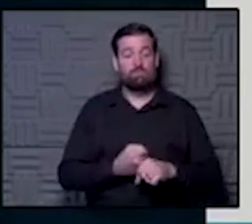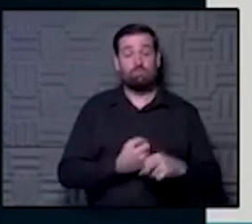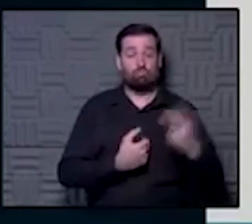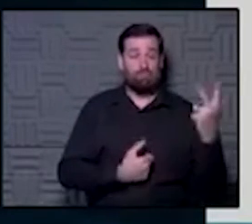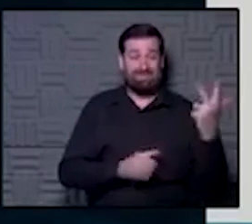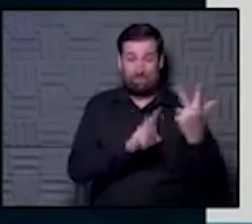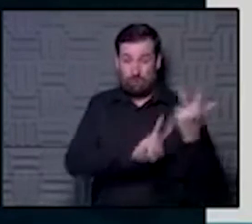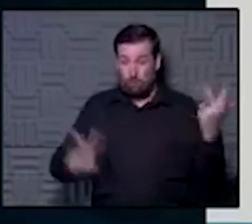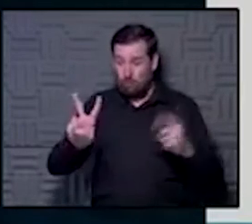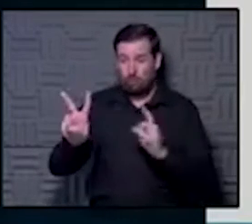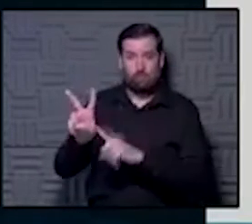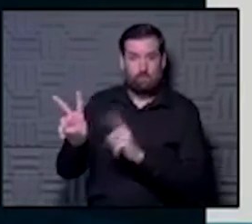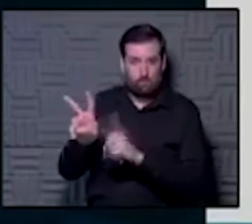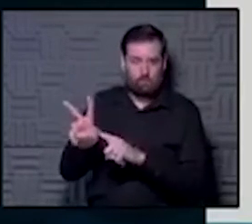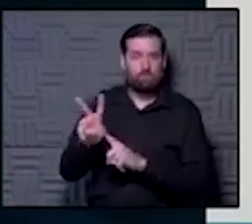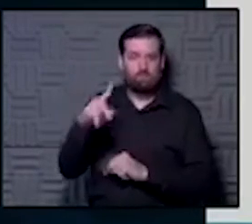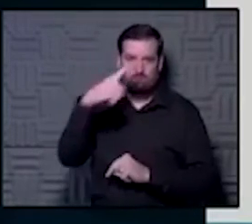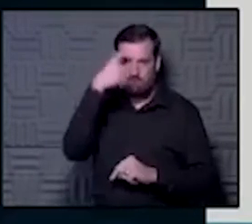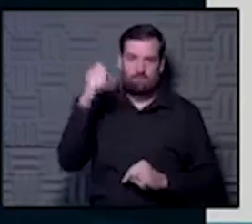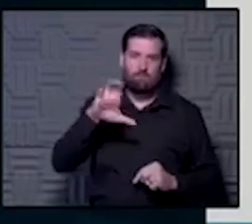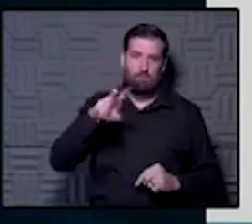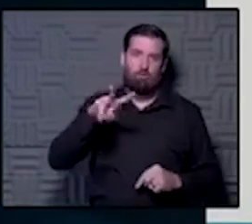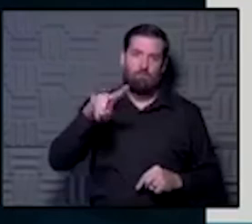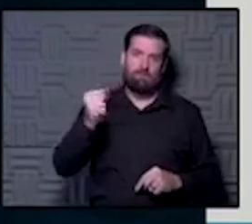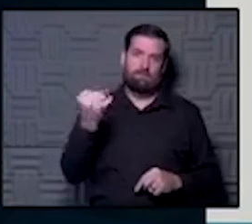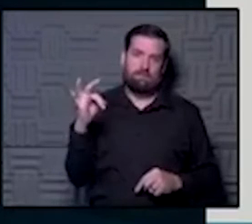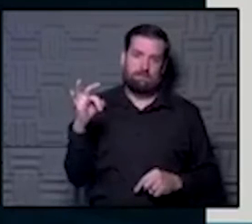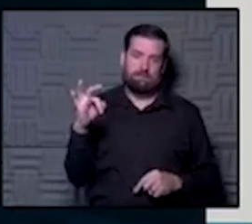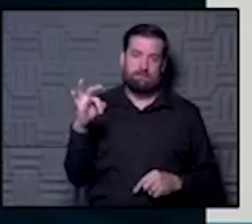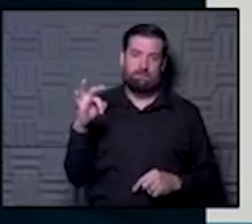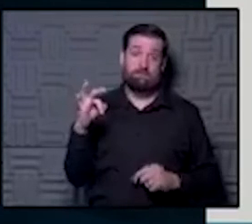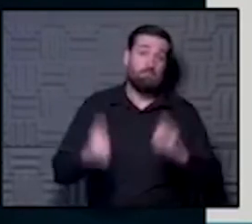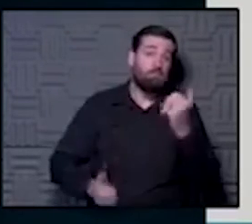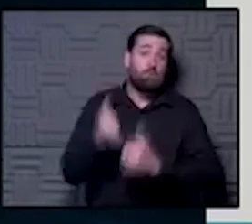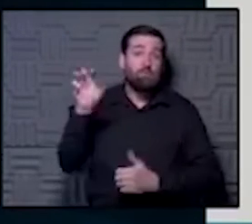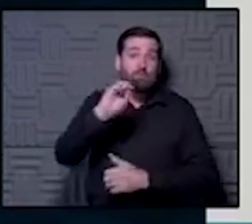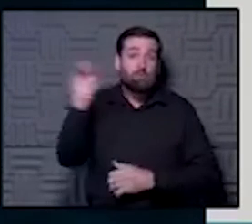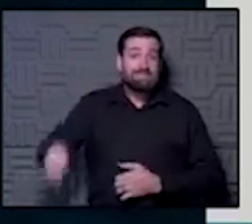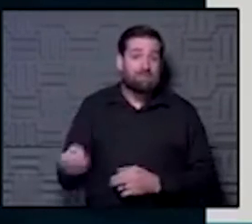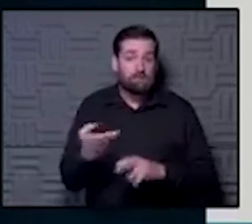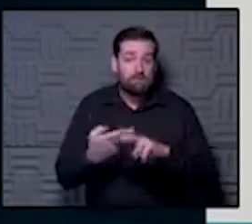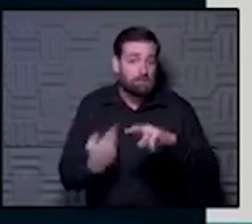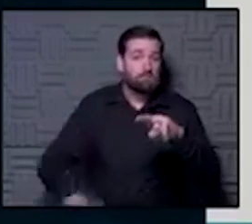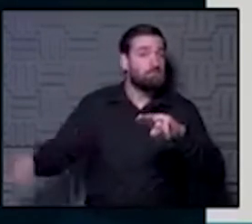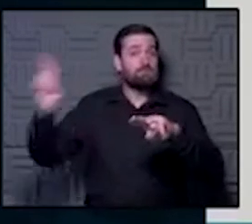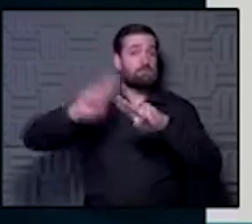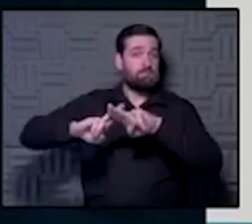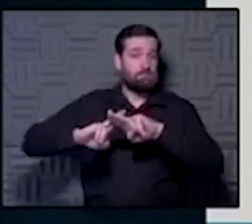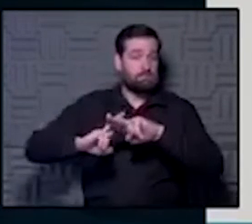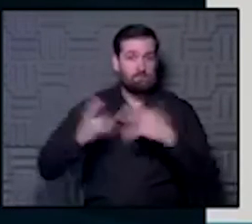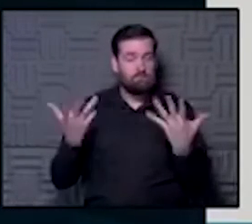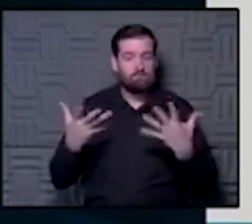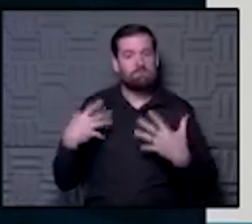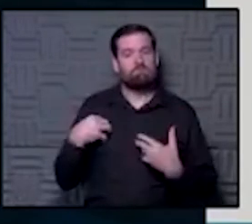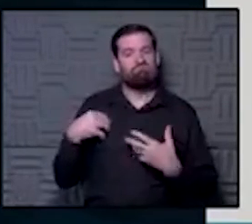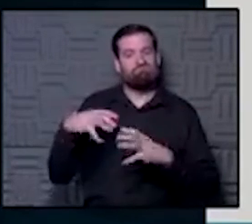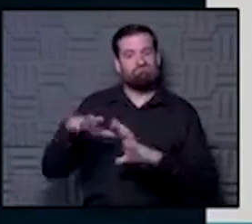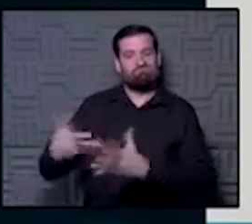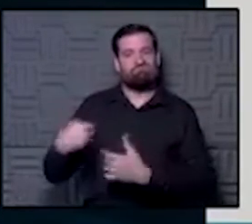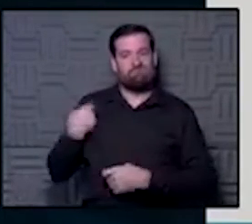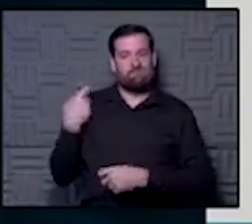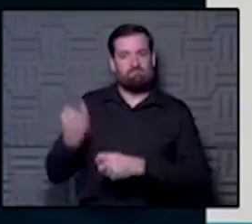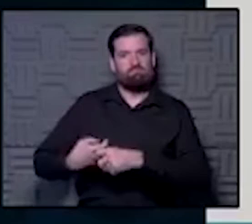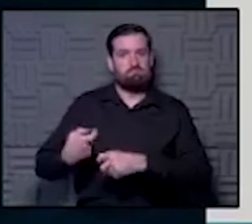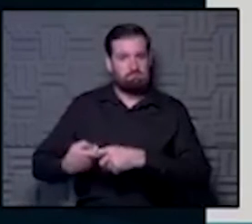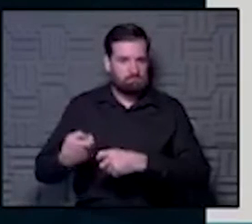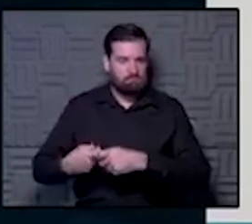deaths were due from COVID-19. And the largest percentage increases above baseline were among those who are Hispanic